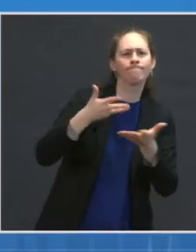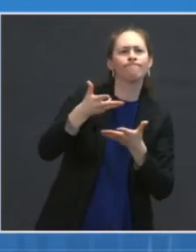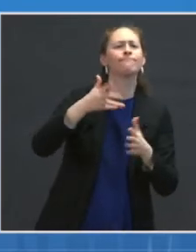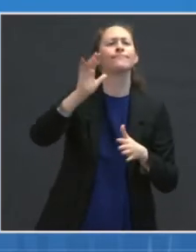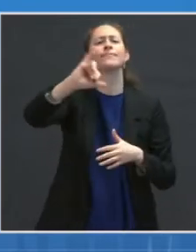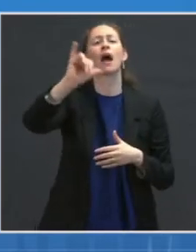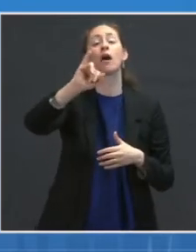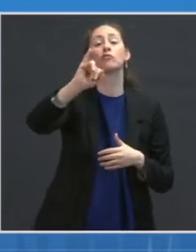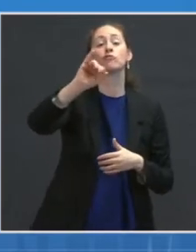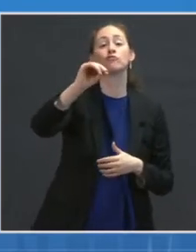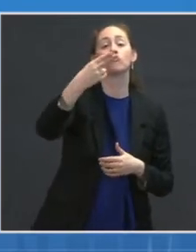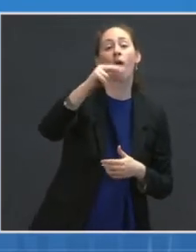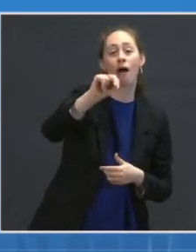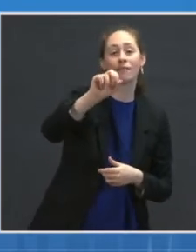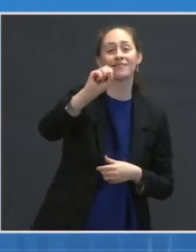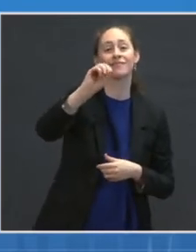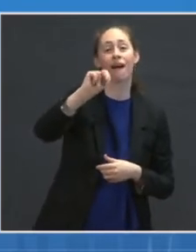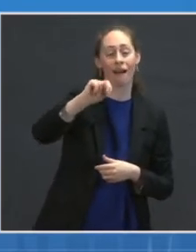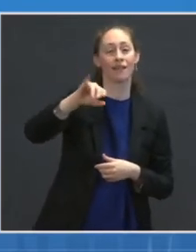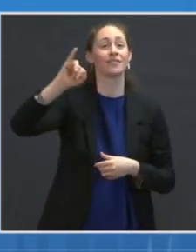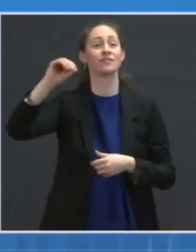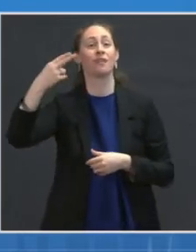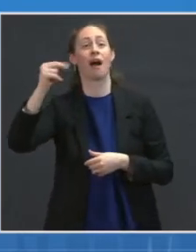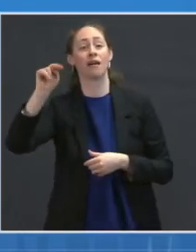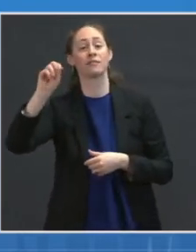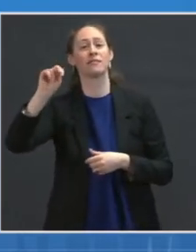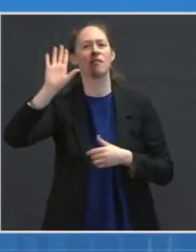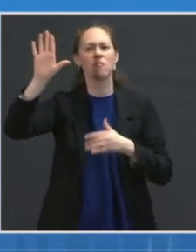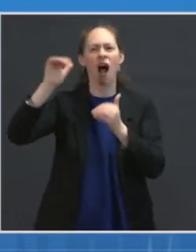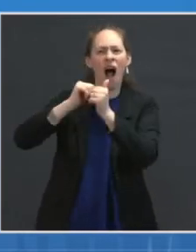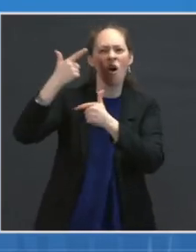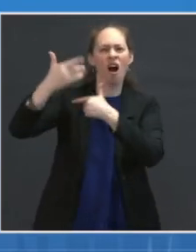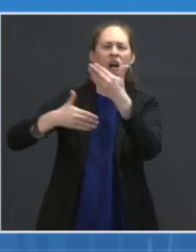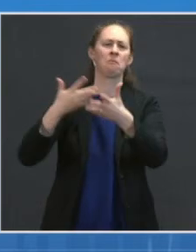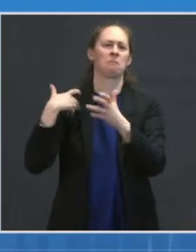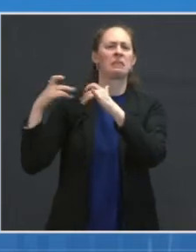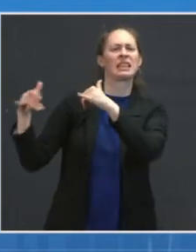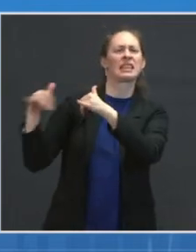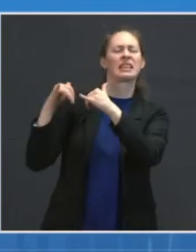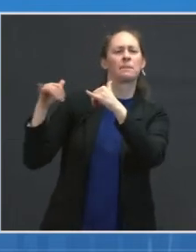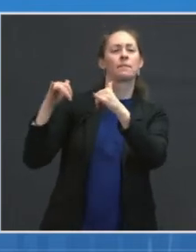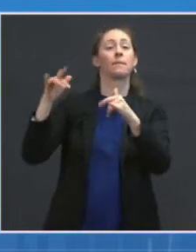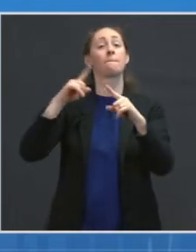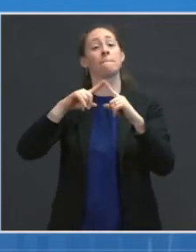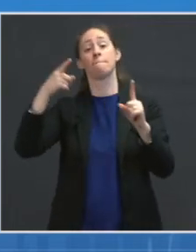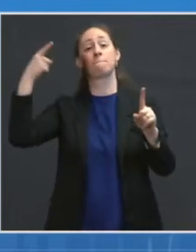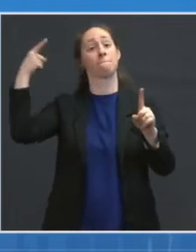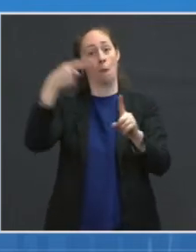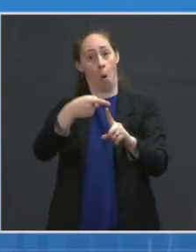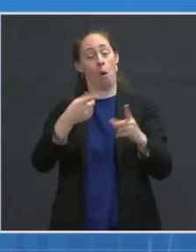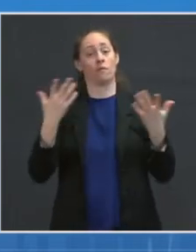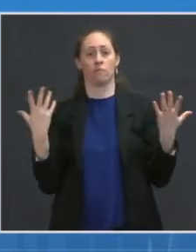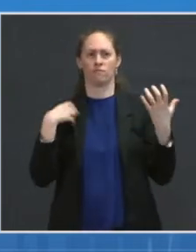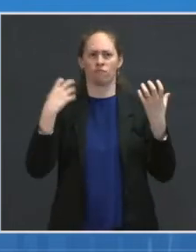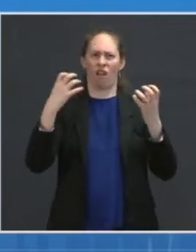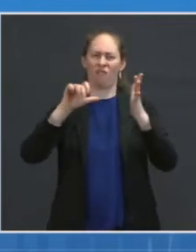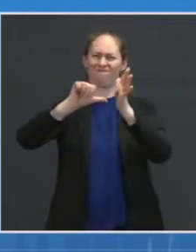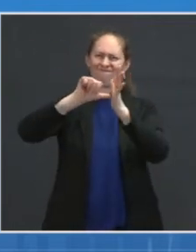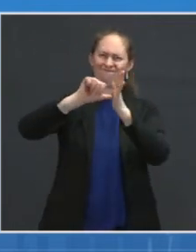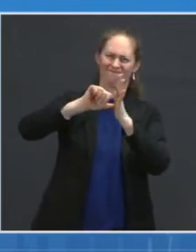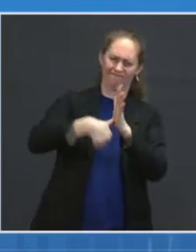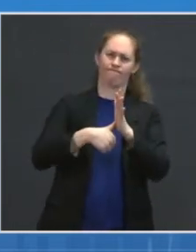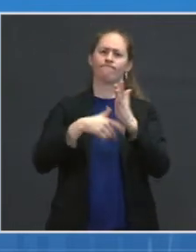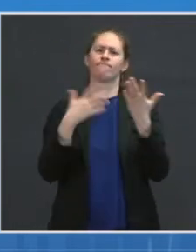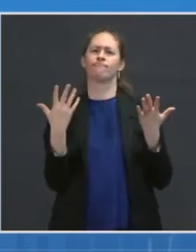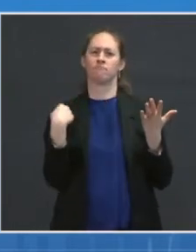bottom line of all of this is as follows. It is highly likely that sometime in the fall, we